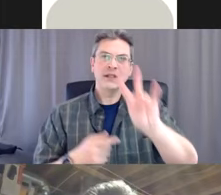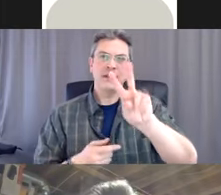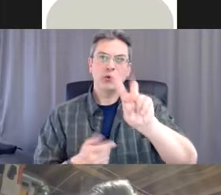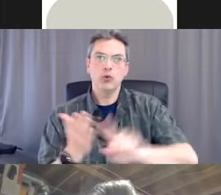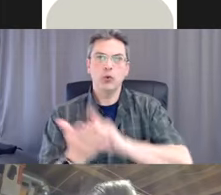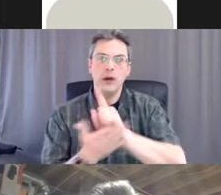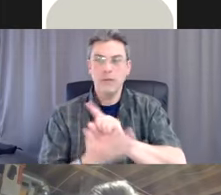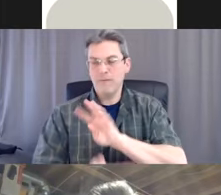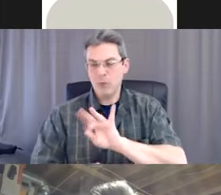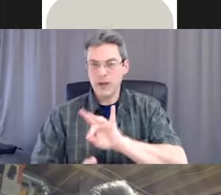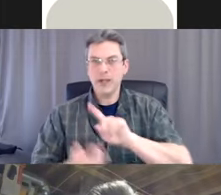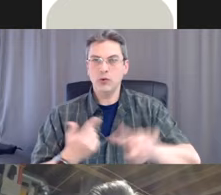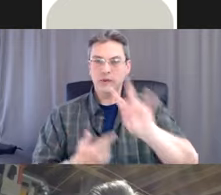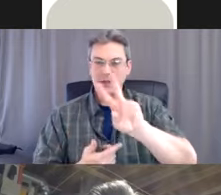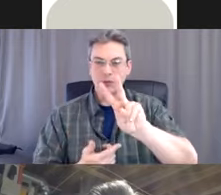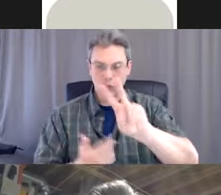Next slide.